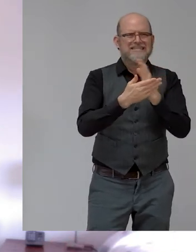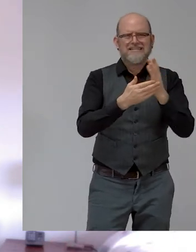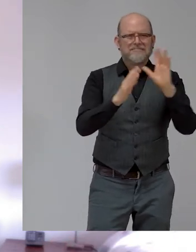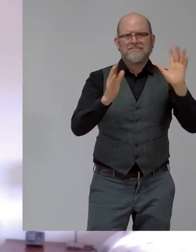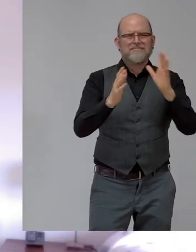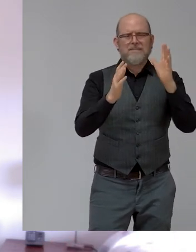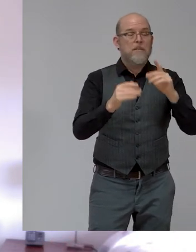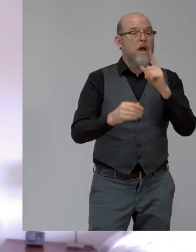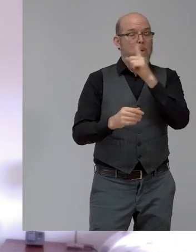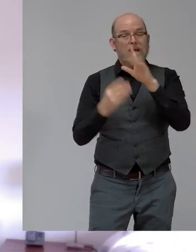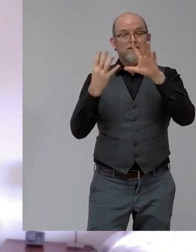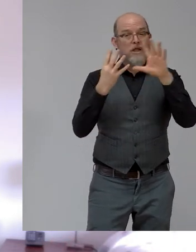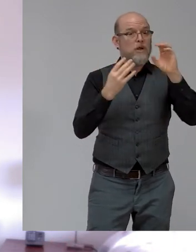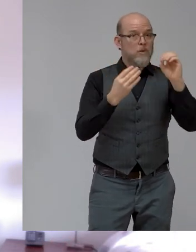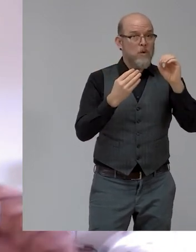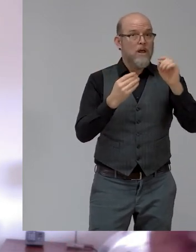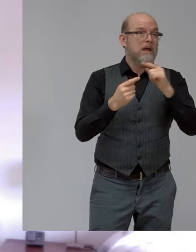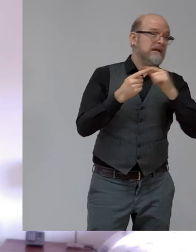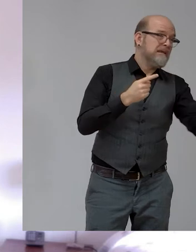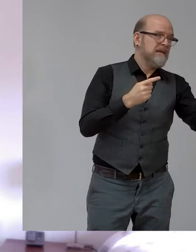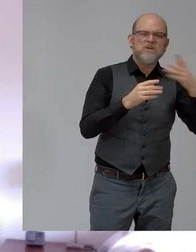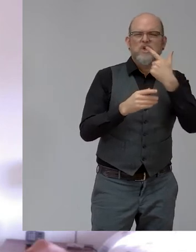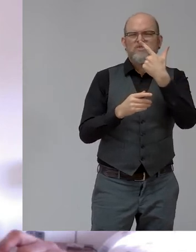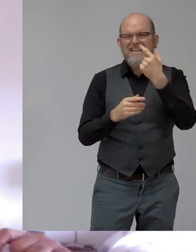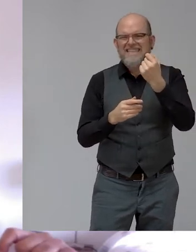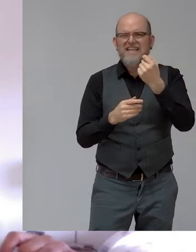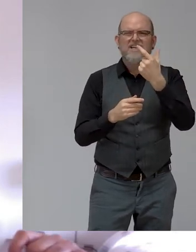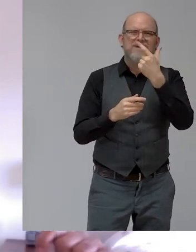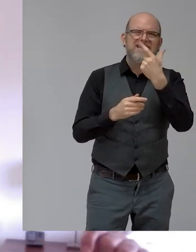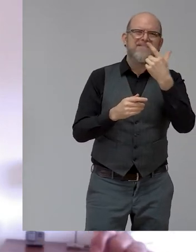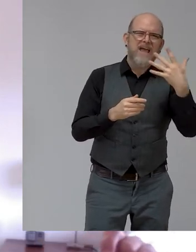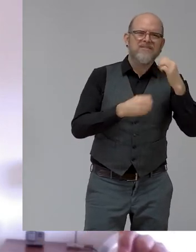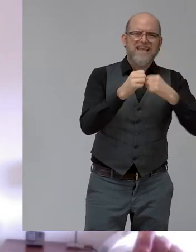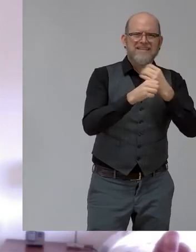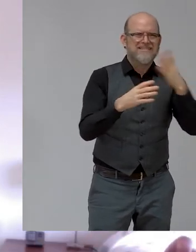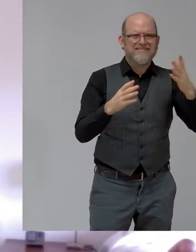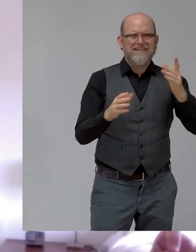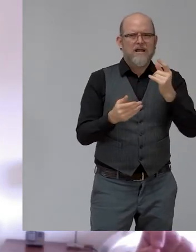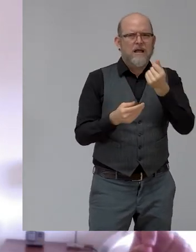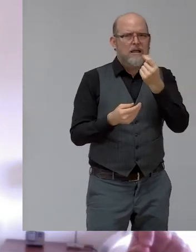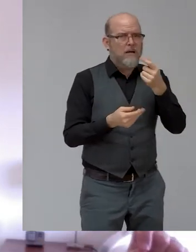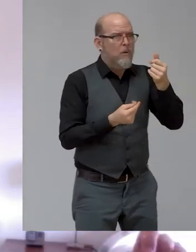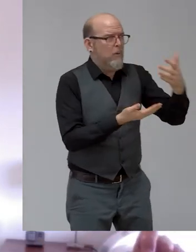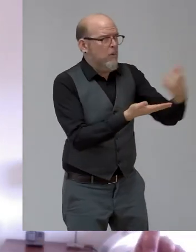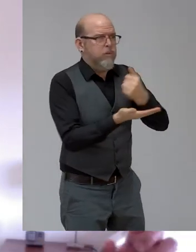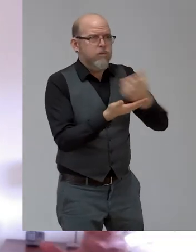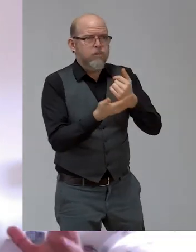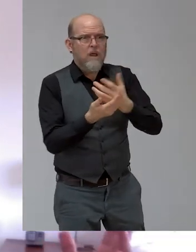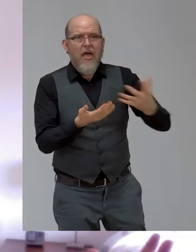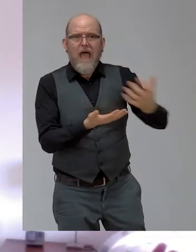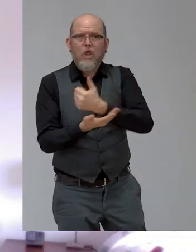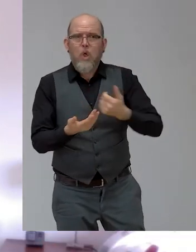care that, you know, we made 3 billion, 465 million, 371,642